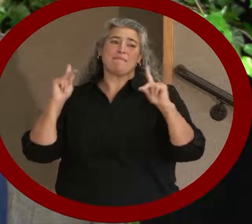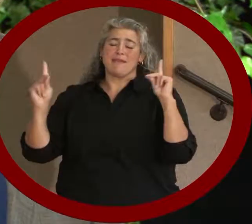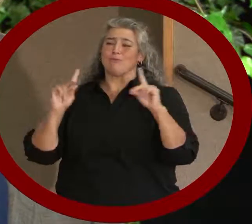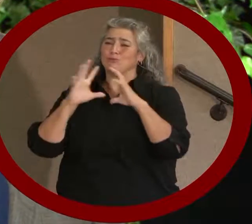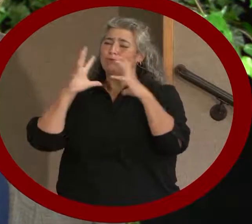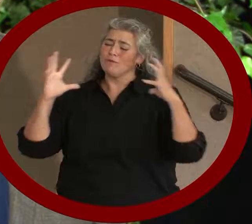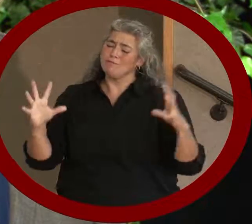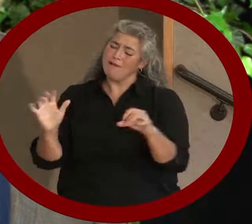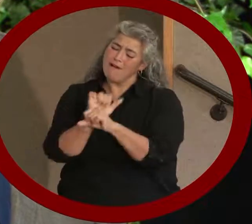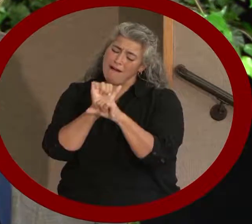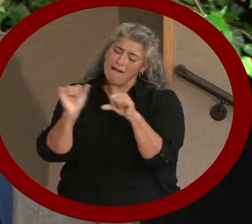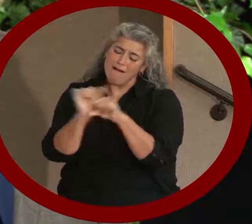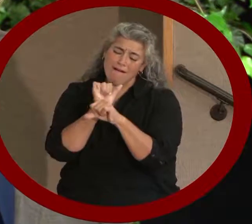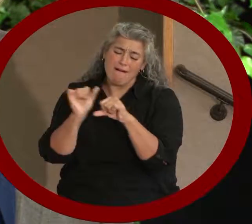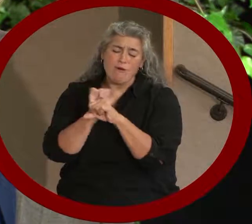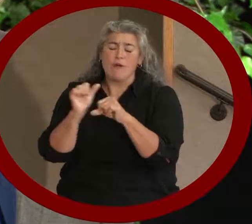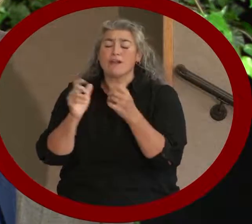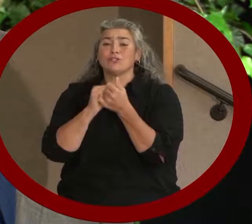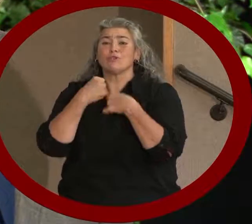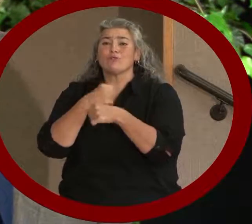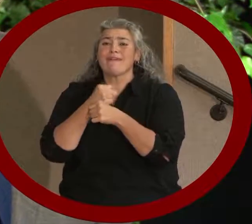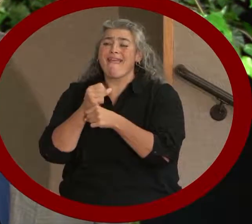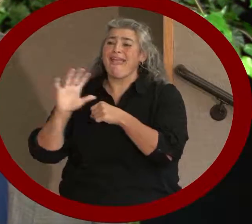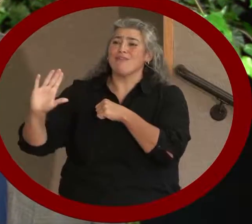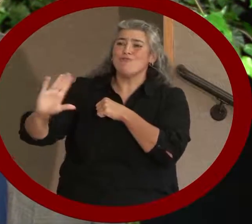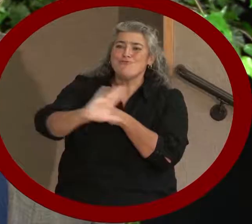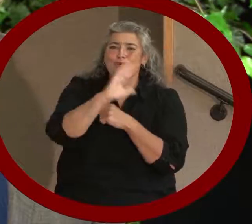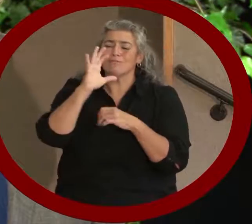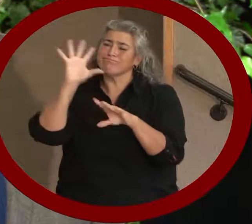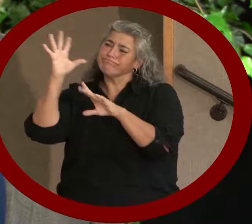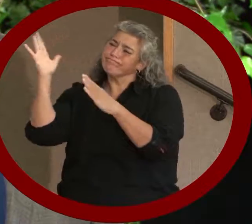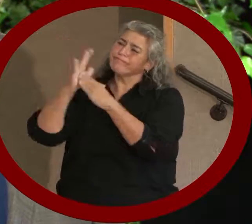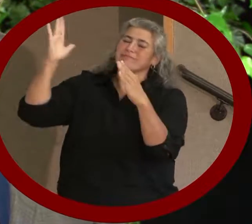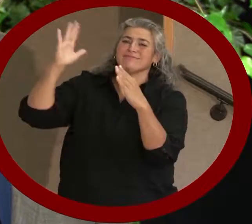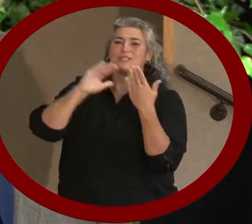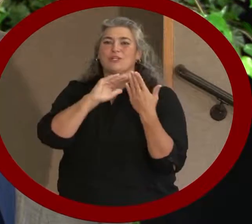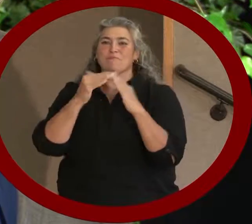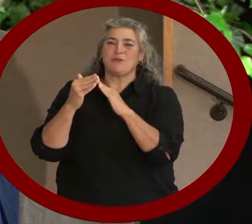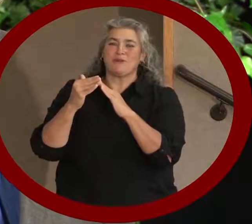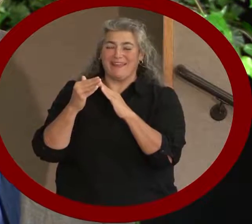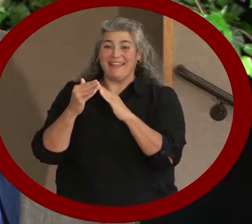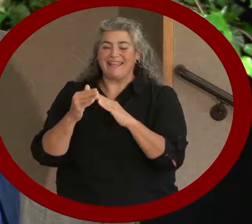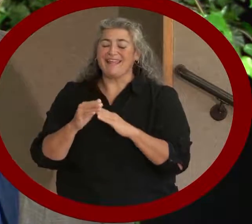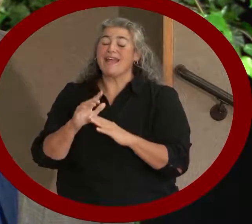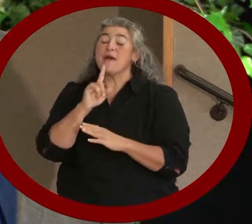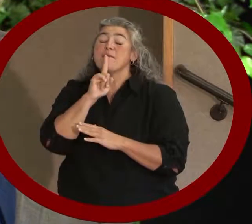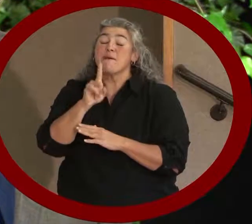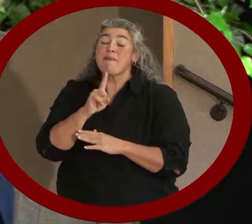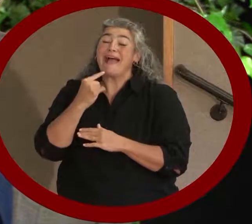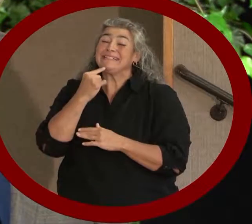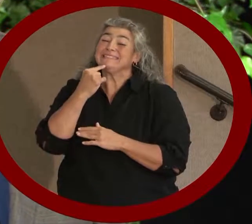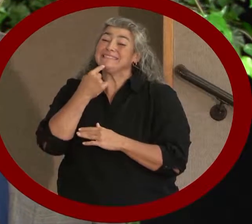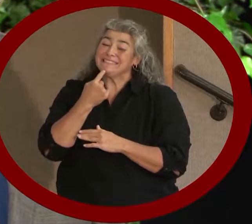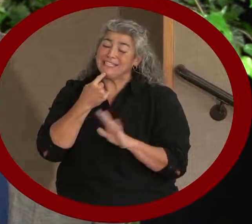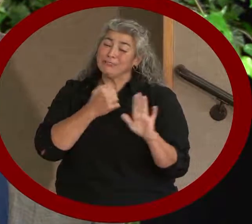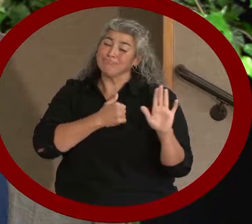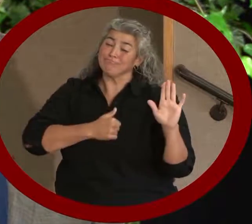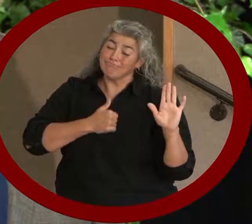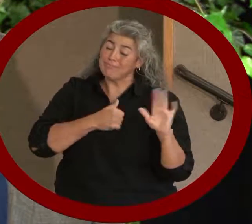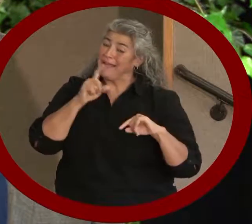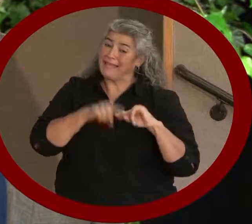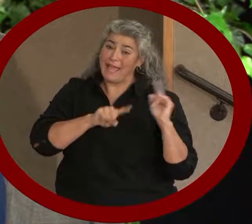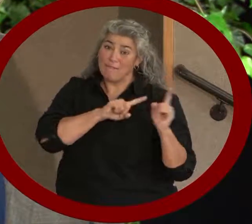just and inclusive community. Again, please accept my sincere regrets and my hearty congratulations to those award winners.